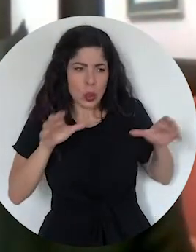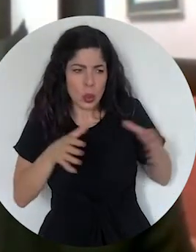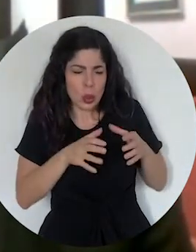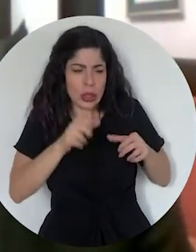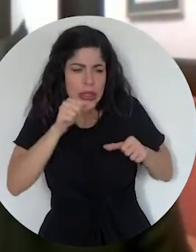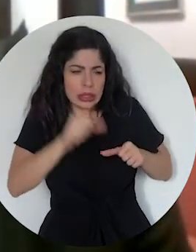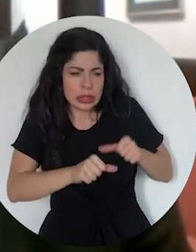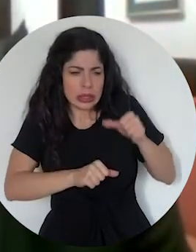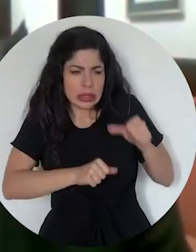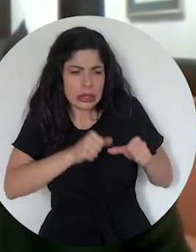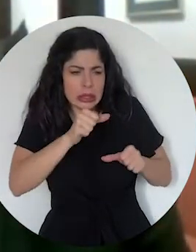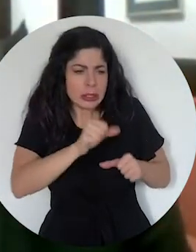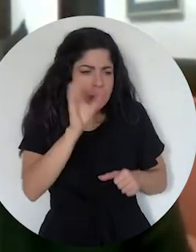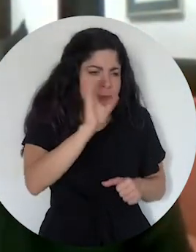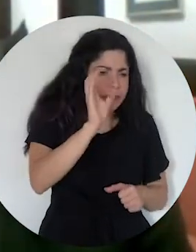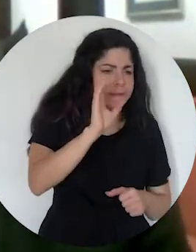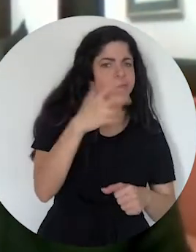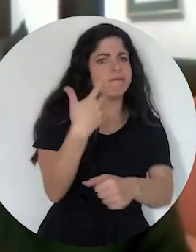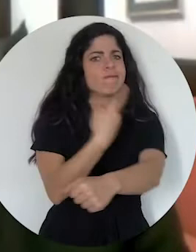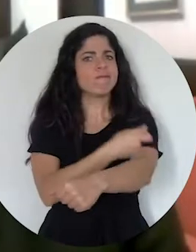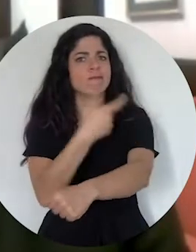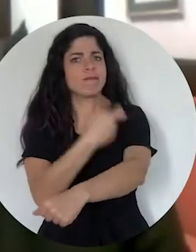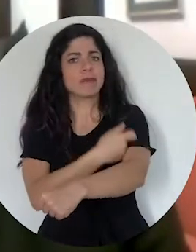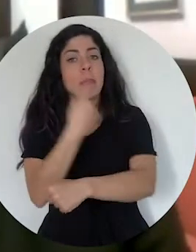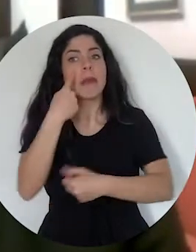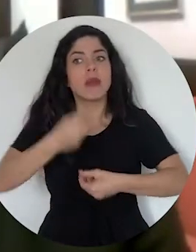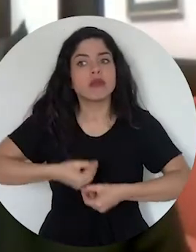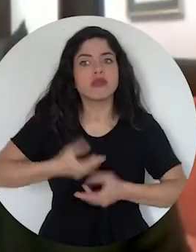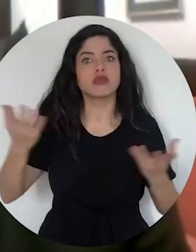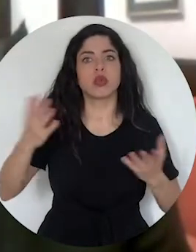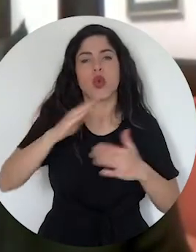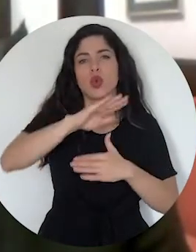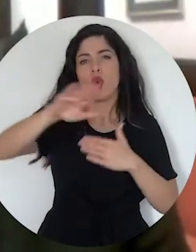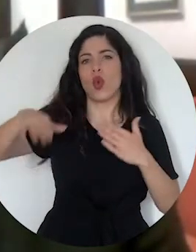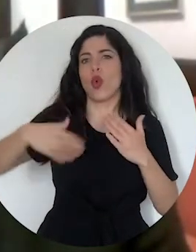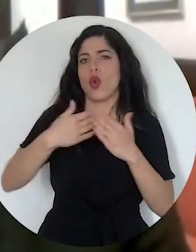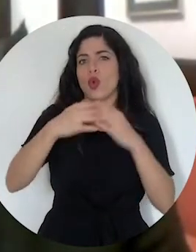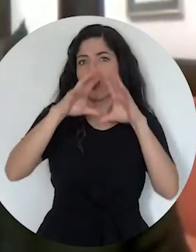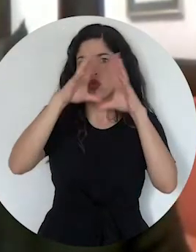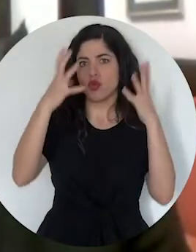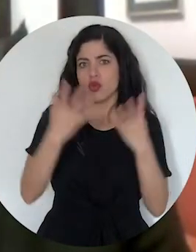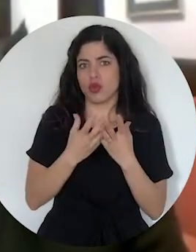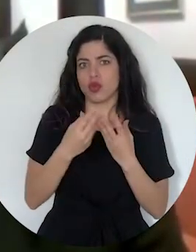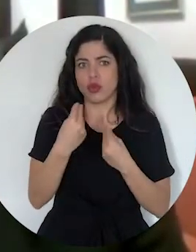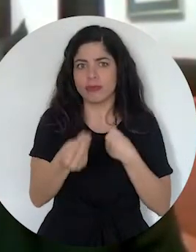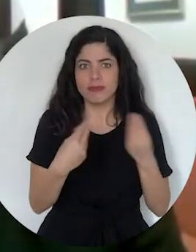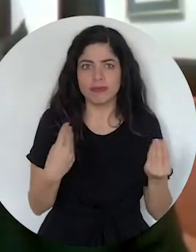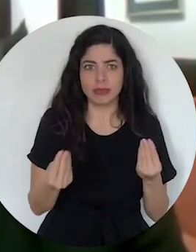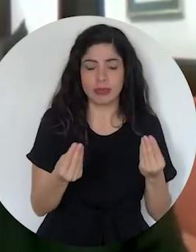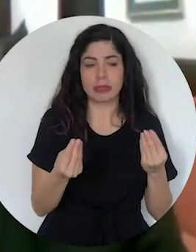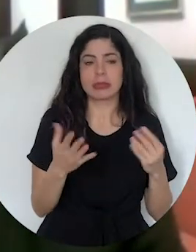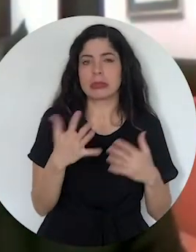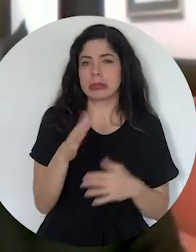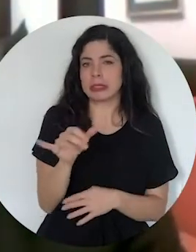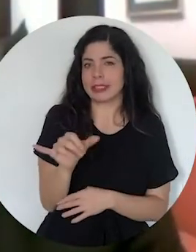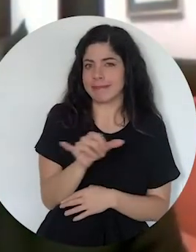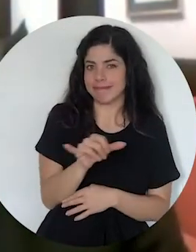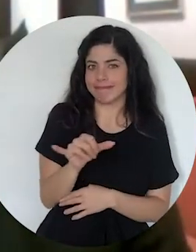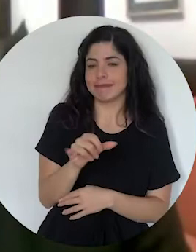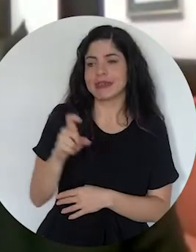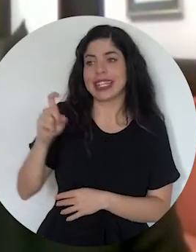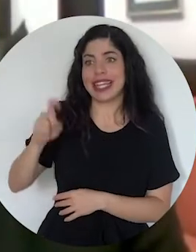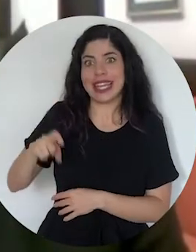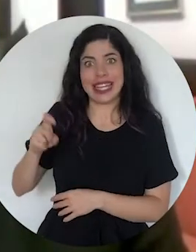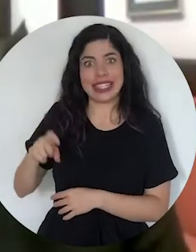we are fighting together to have vaccination for everyone around the world. But similarly,